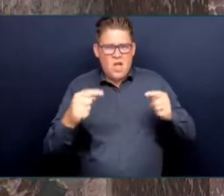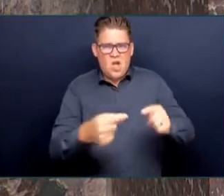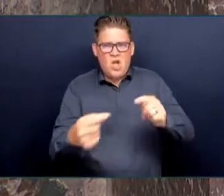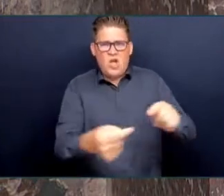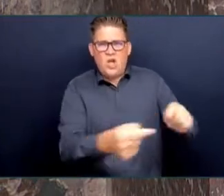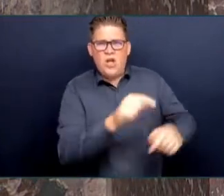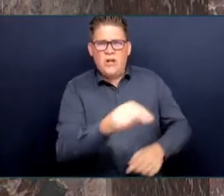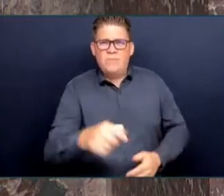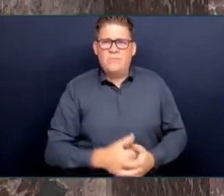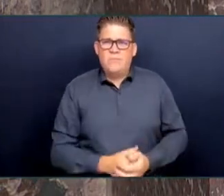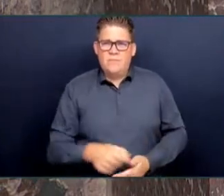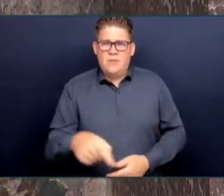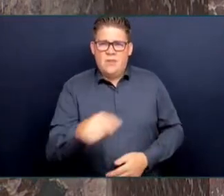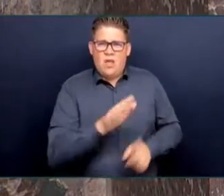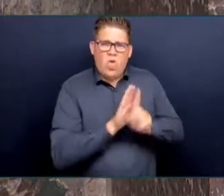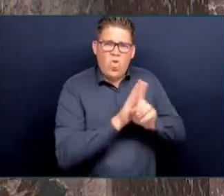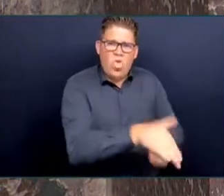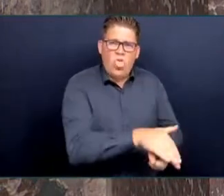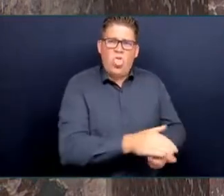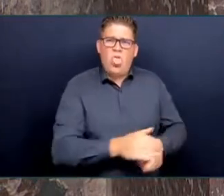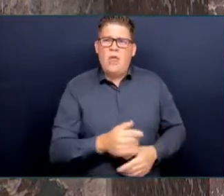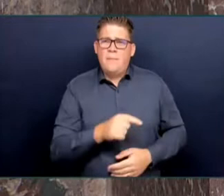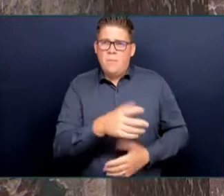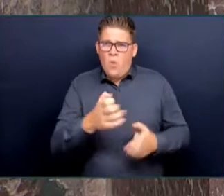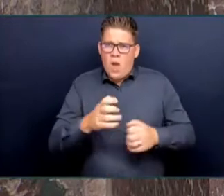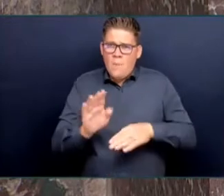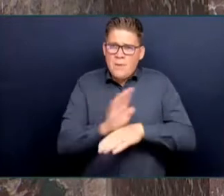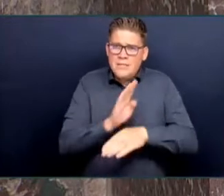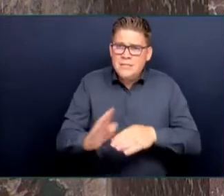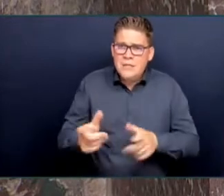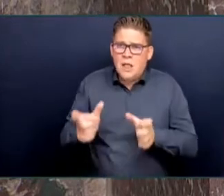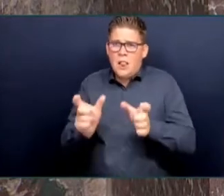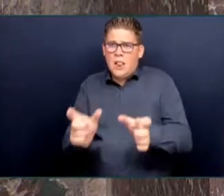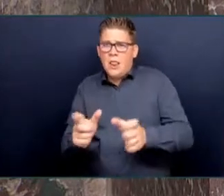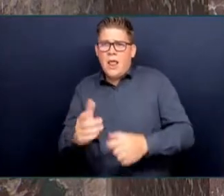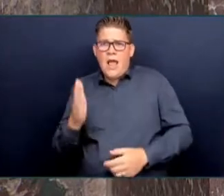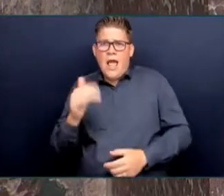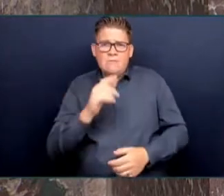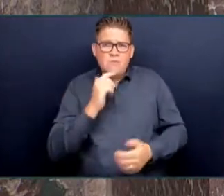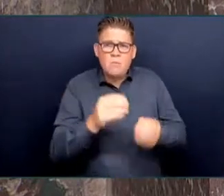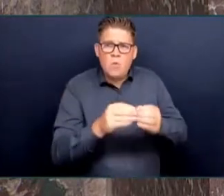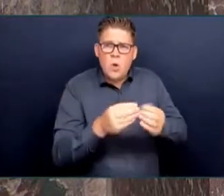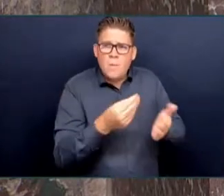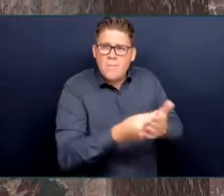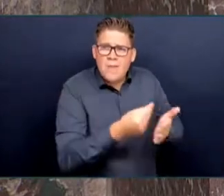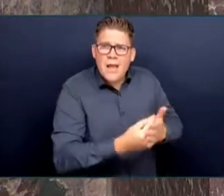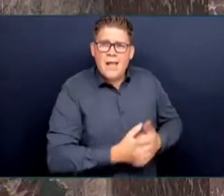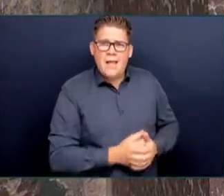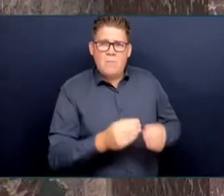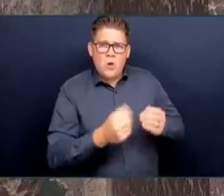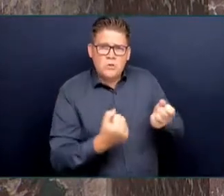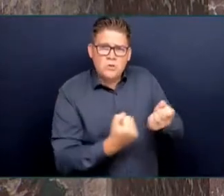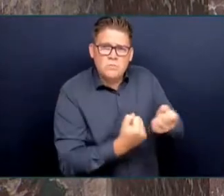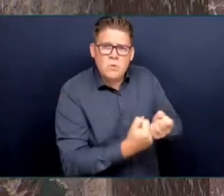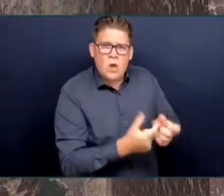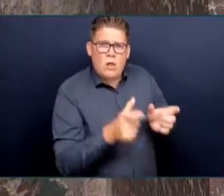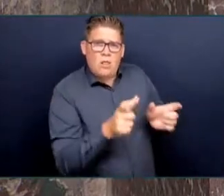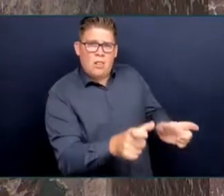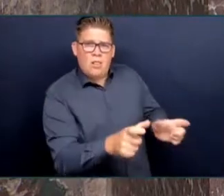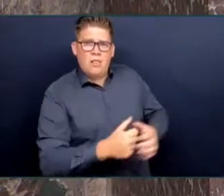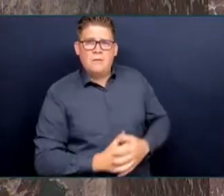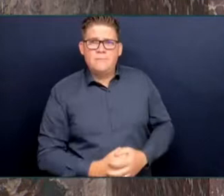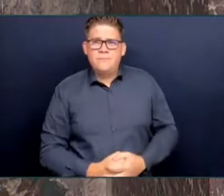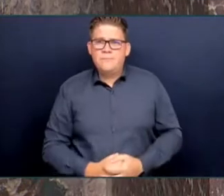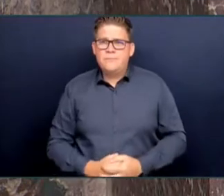boycotted when they plead for more help. Activist groups like the former Attorney General's own Pivot Legal are attacking